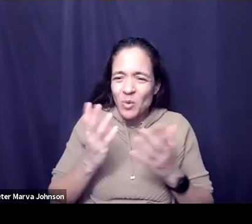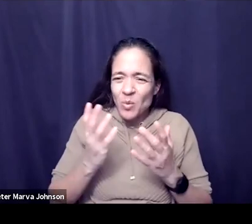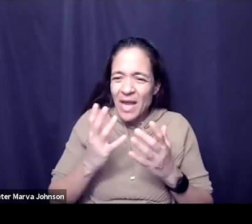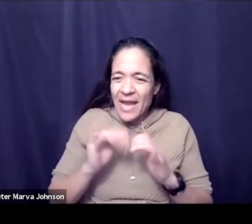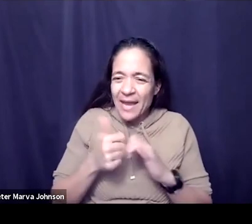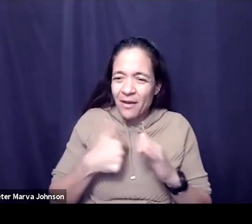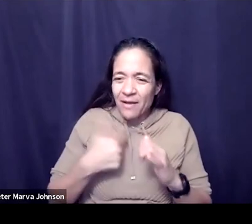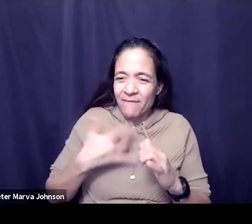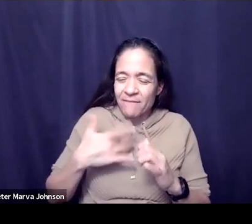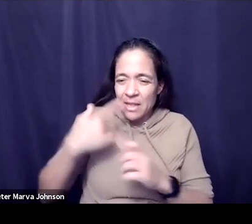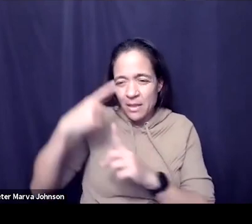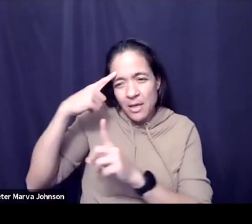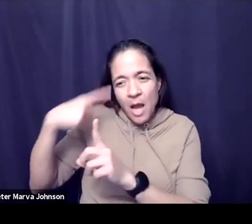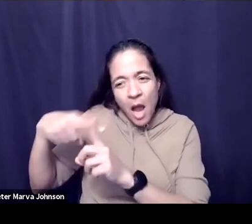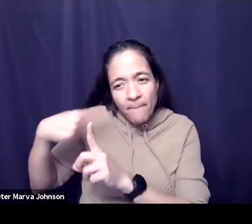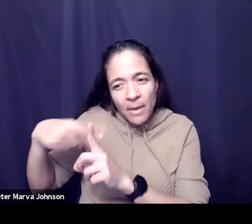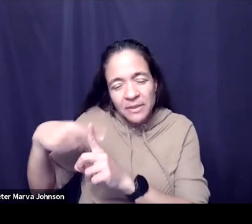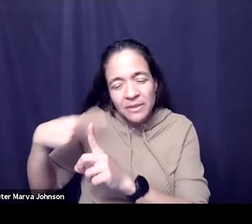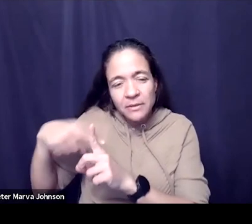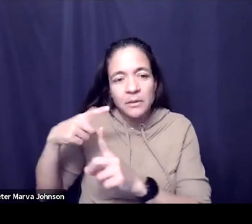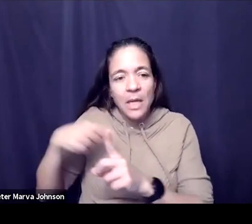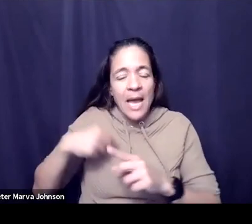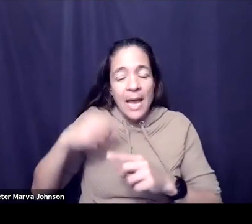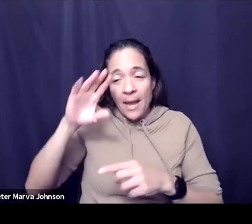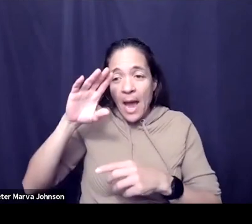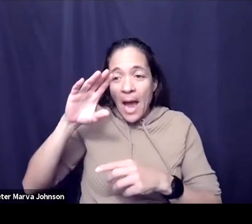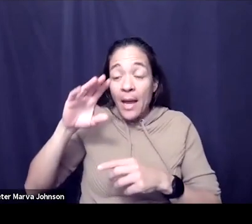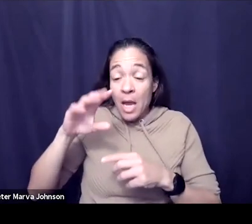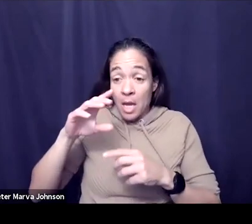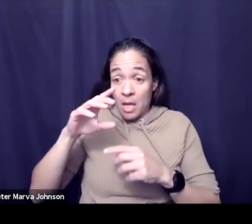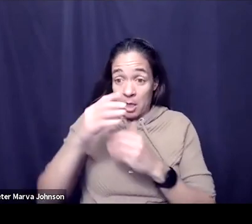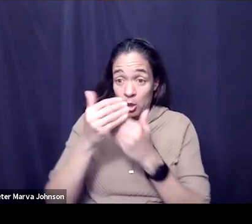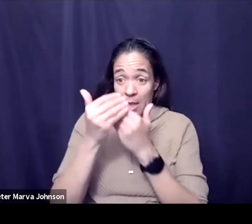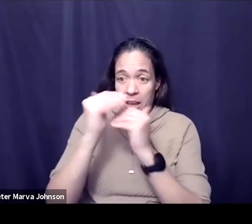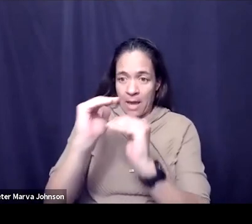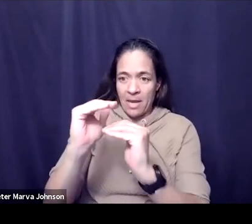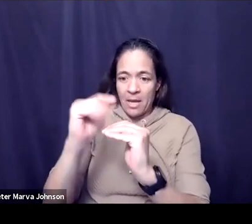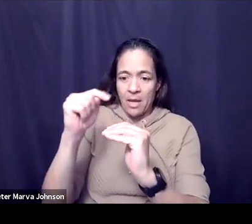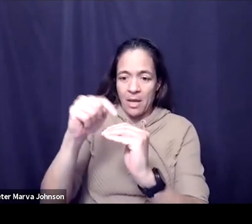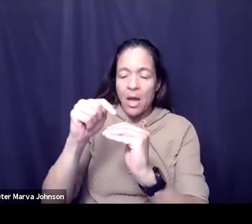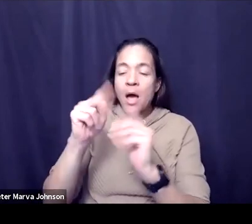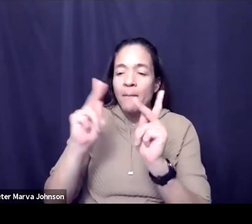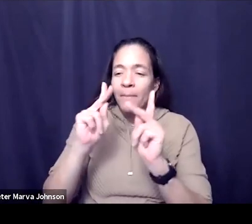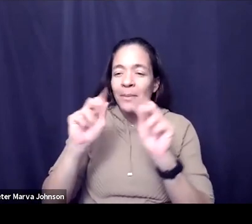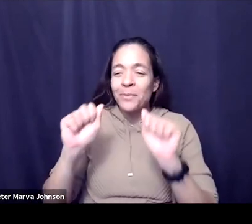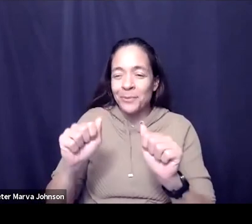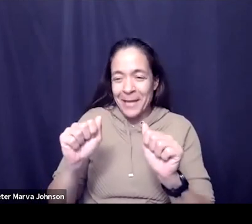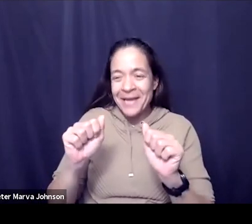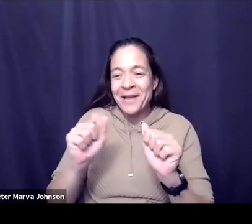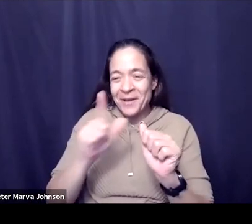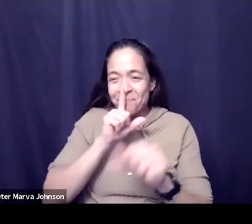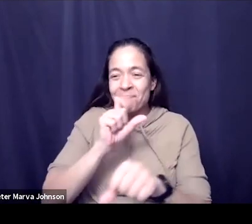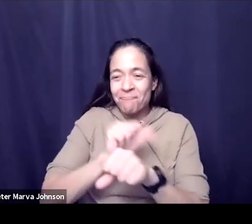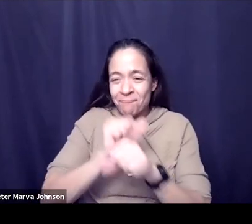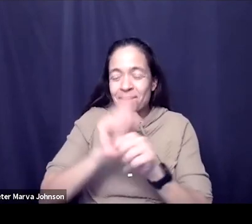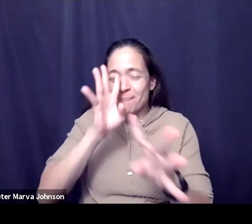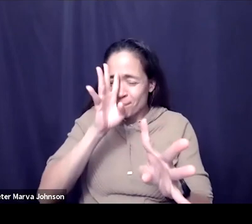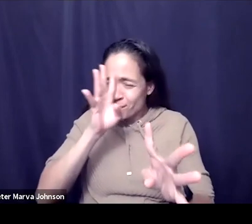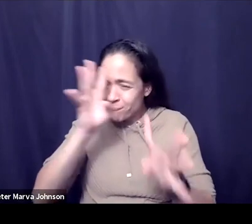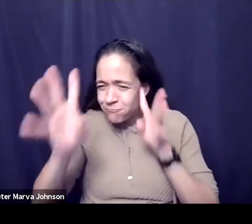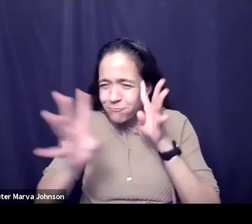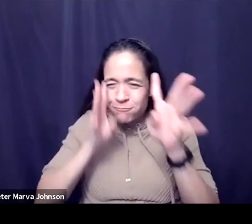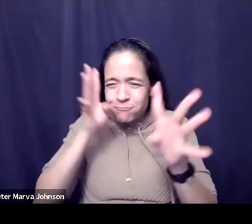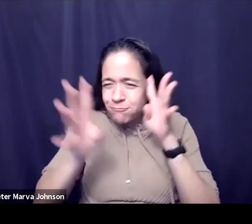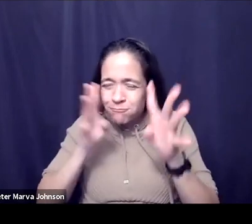i believe that creativity thrives within constraints um and in a